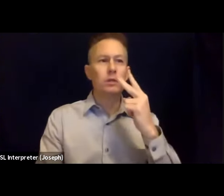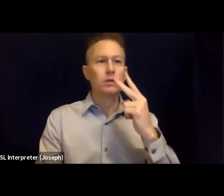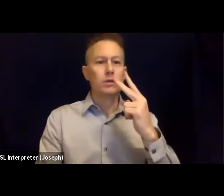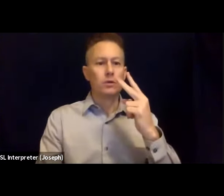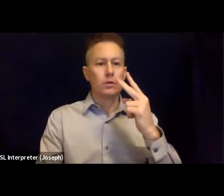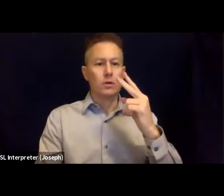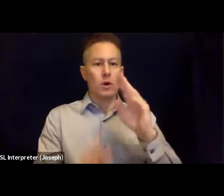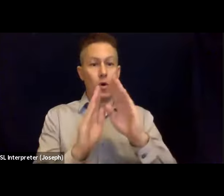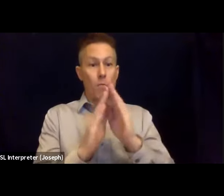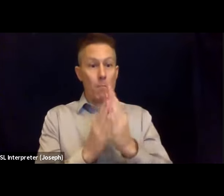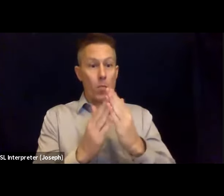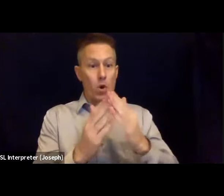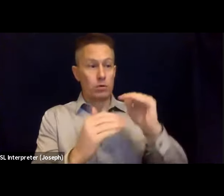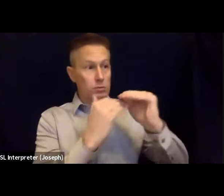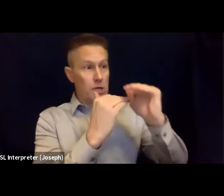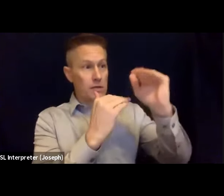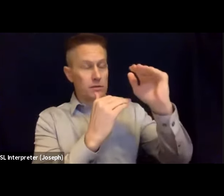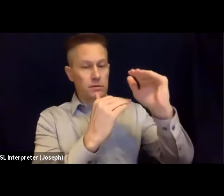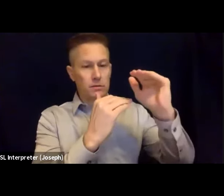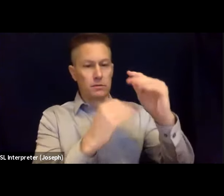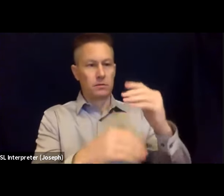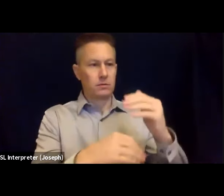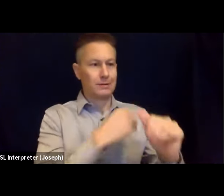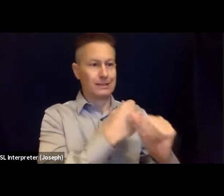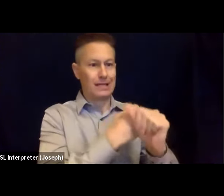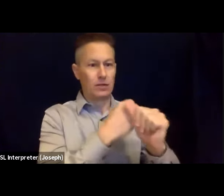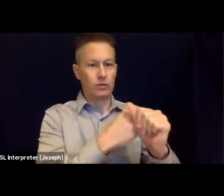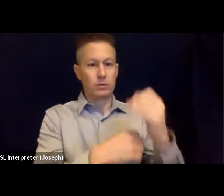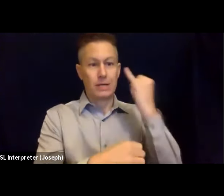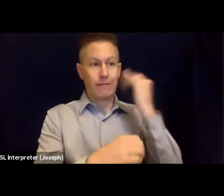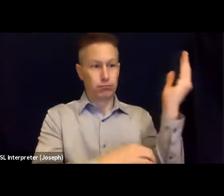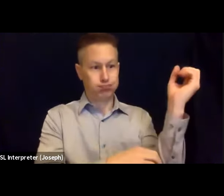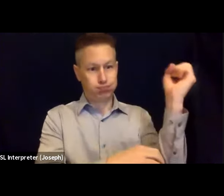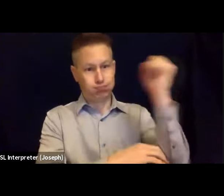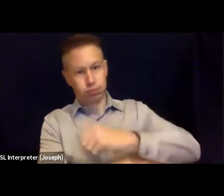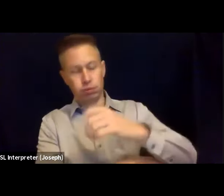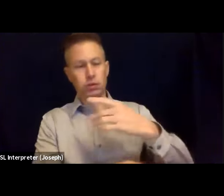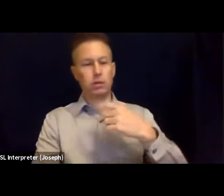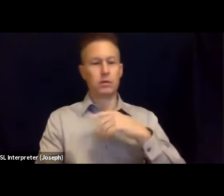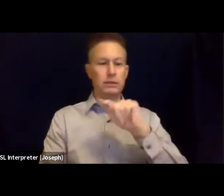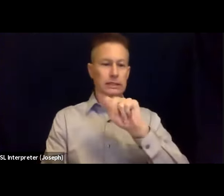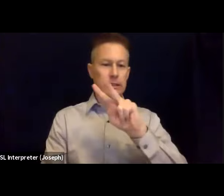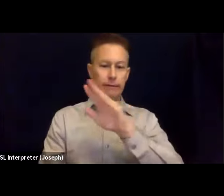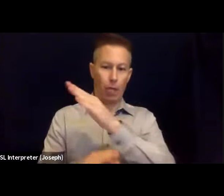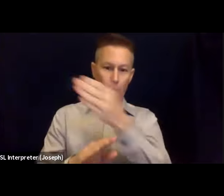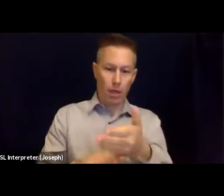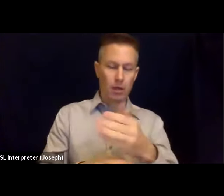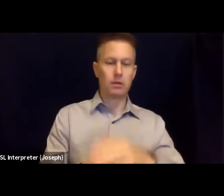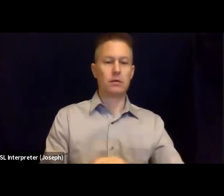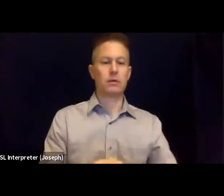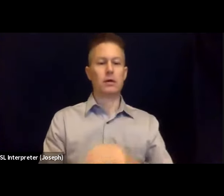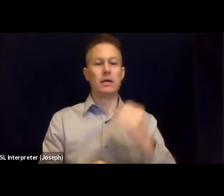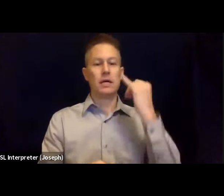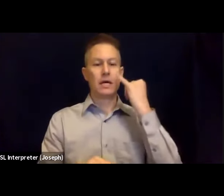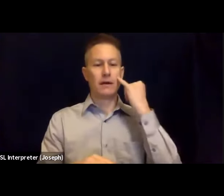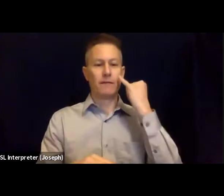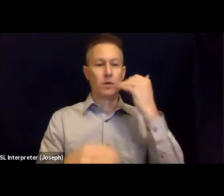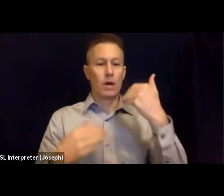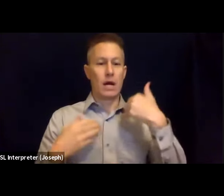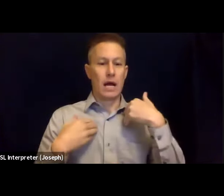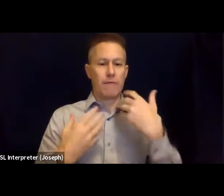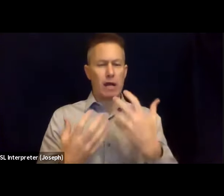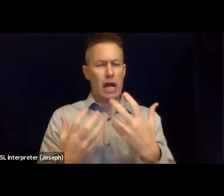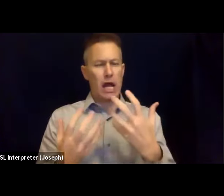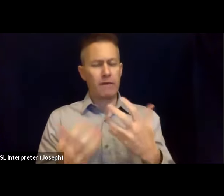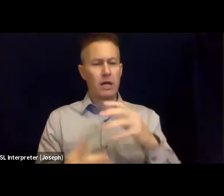dangerous when the earthquakes strike. We can move heavy or breakable objects from on top or high shelves down to